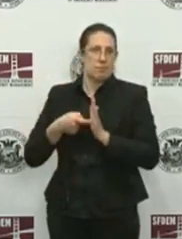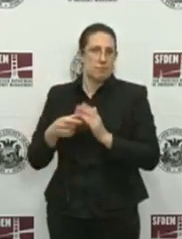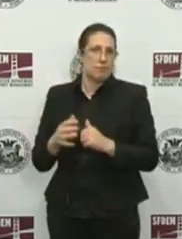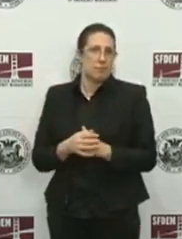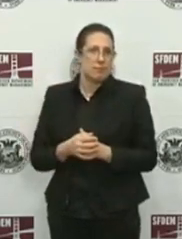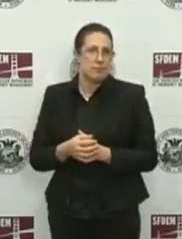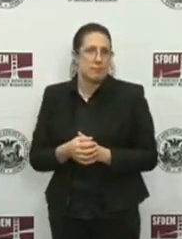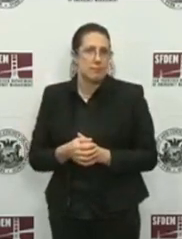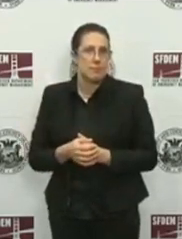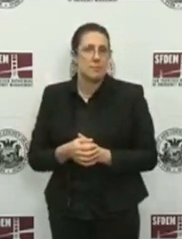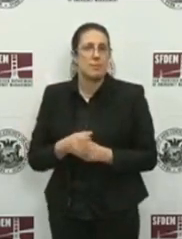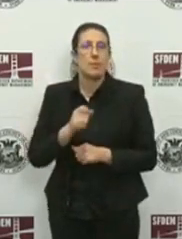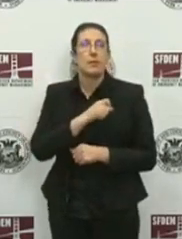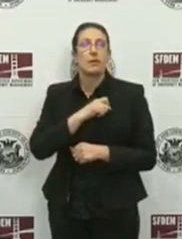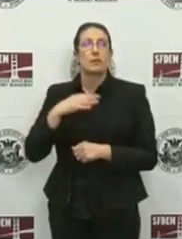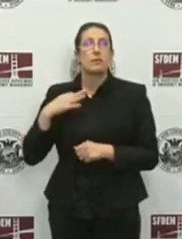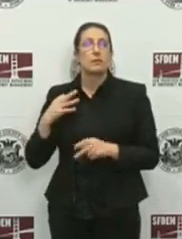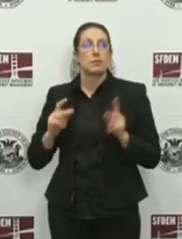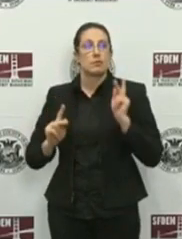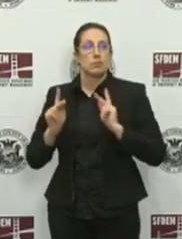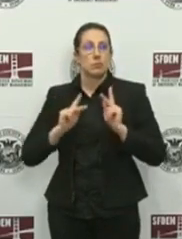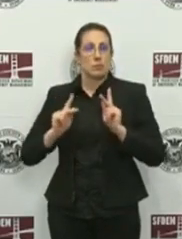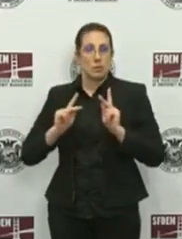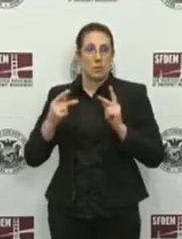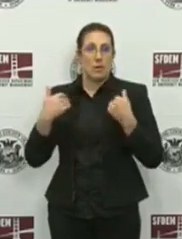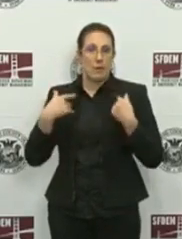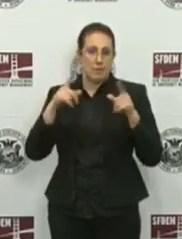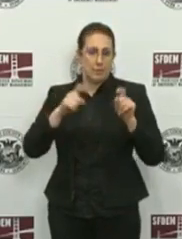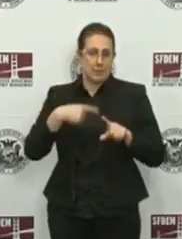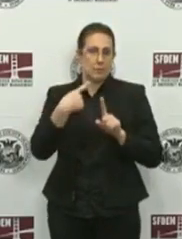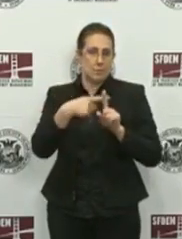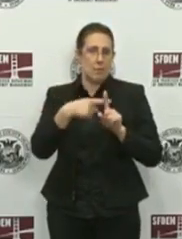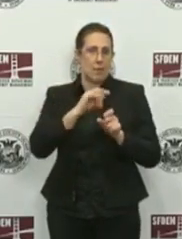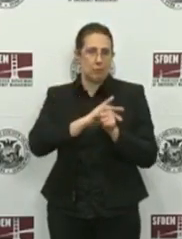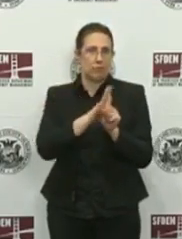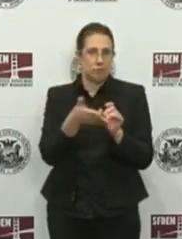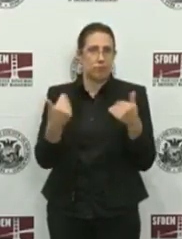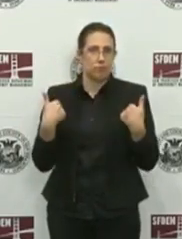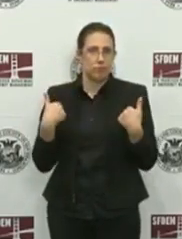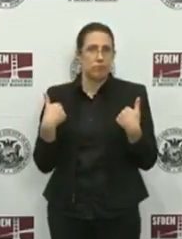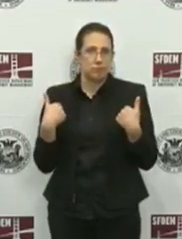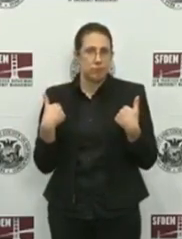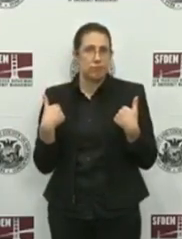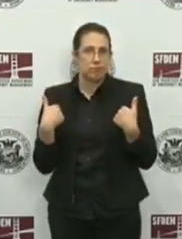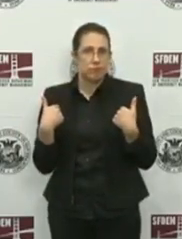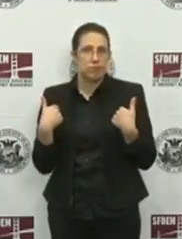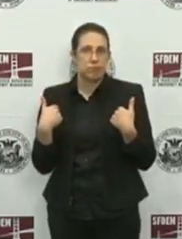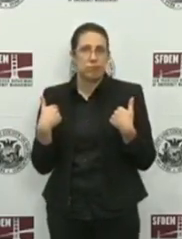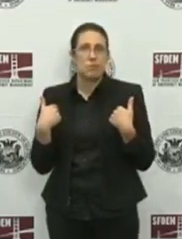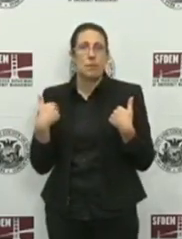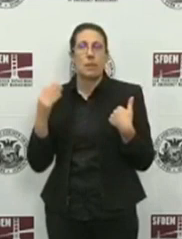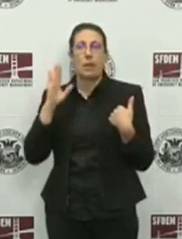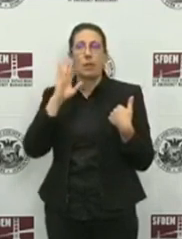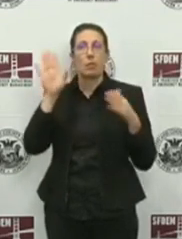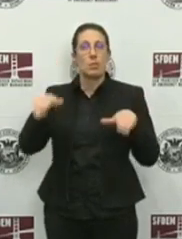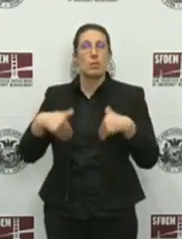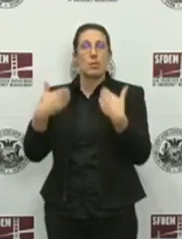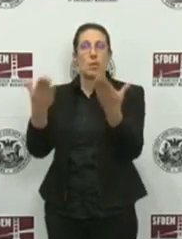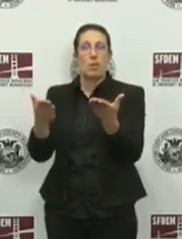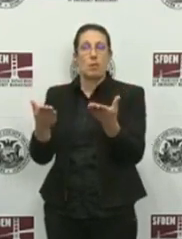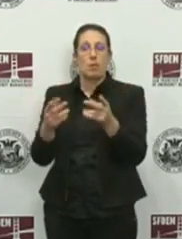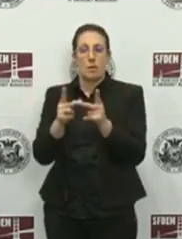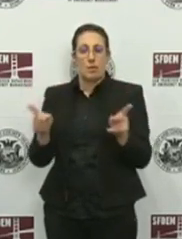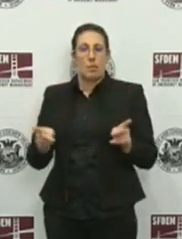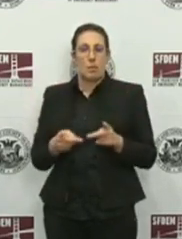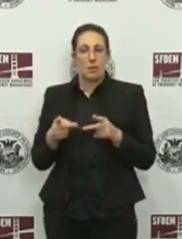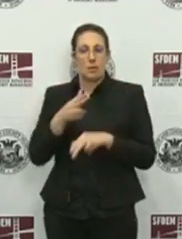Staff members who have tested positive are being offered places in isolation